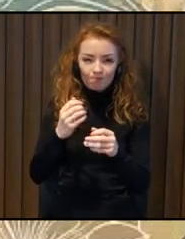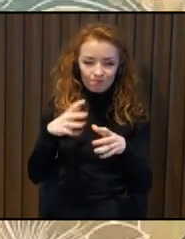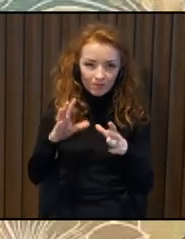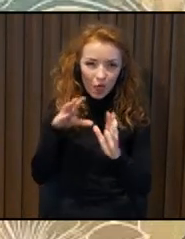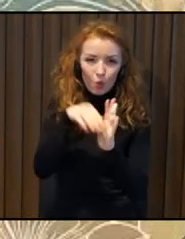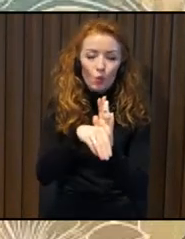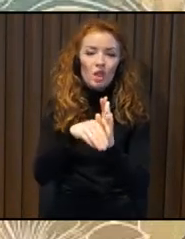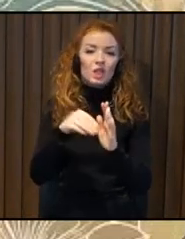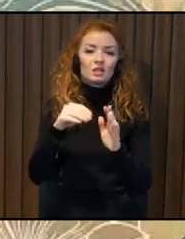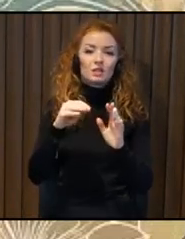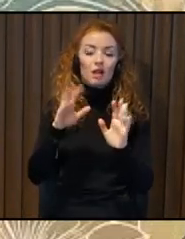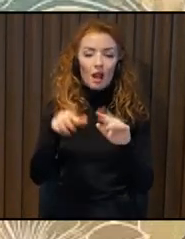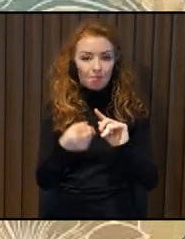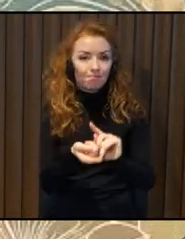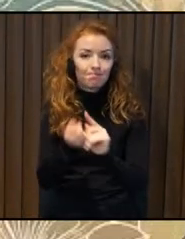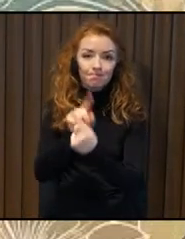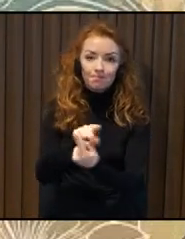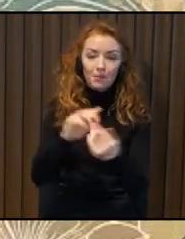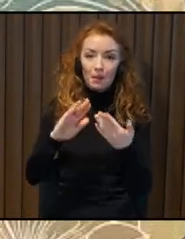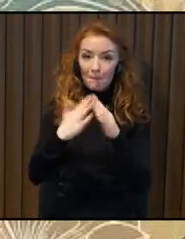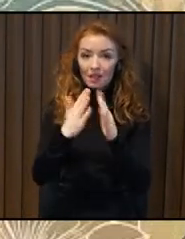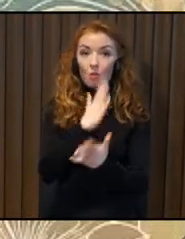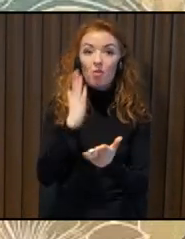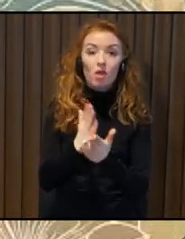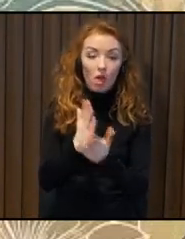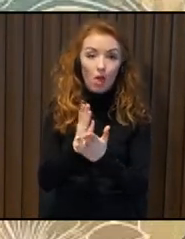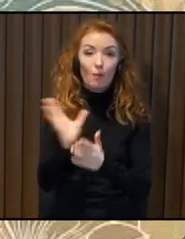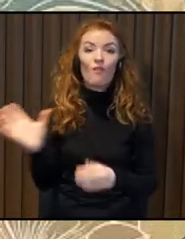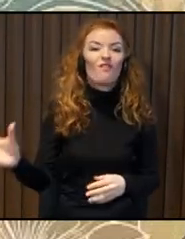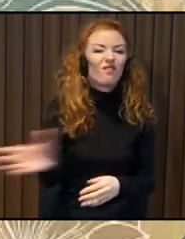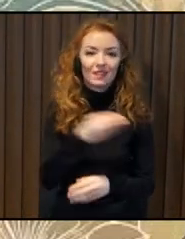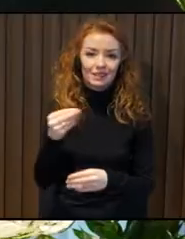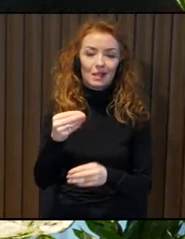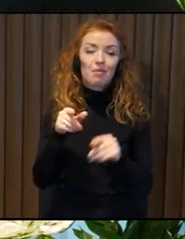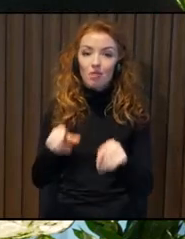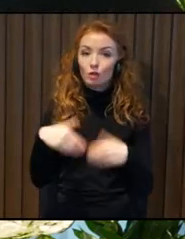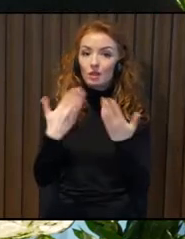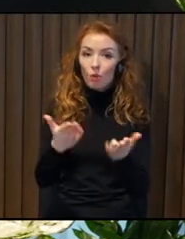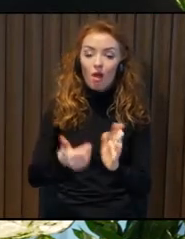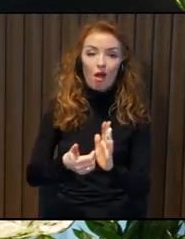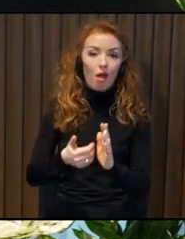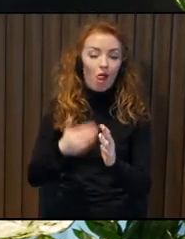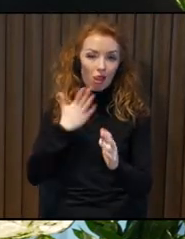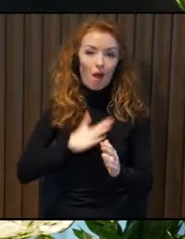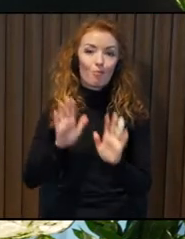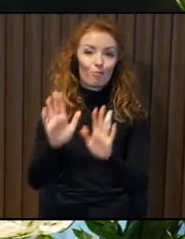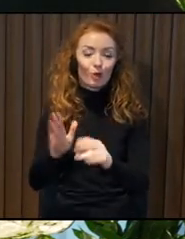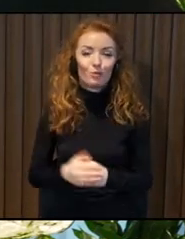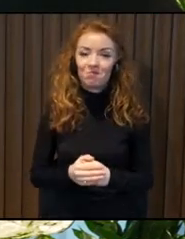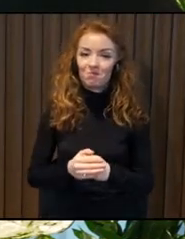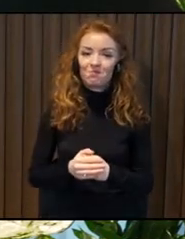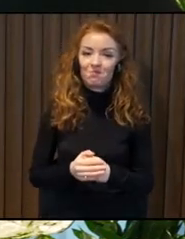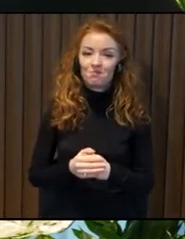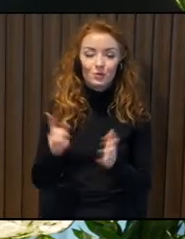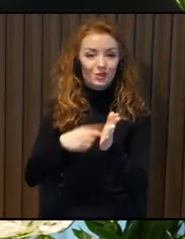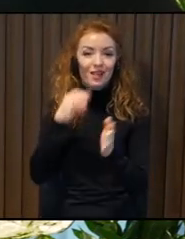really benefited everyone. Great. So I think this is the whole idea of benefits to everyone.